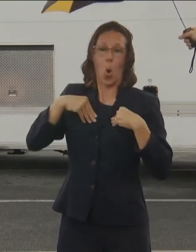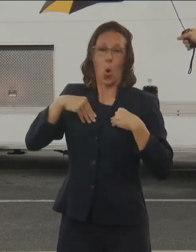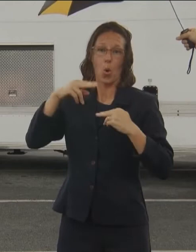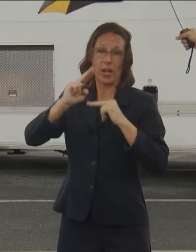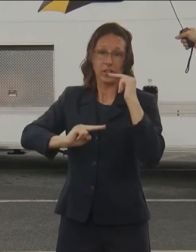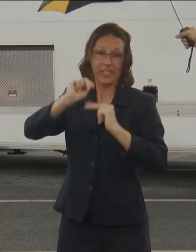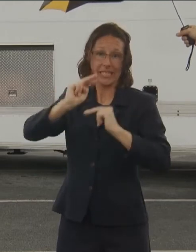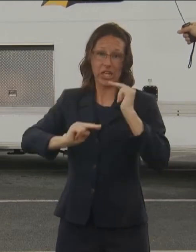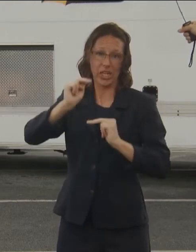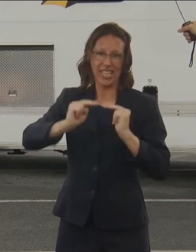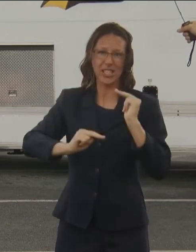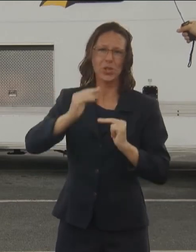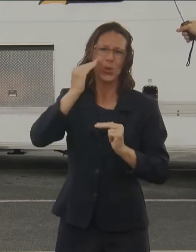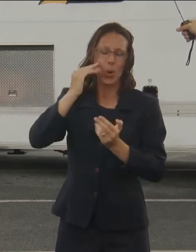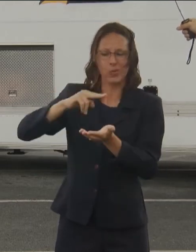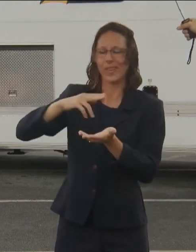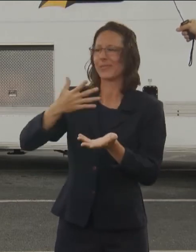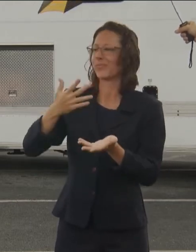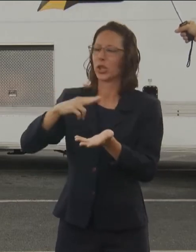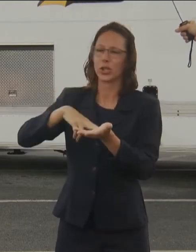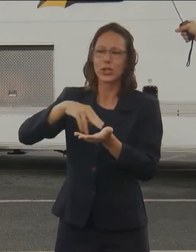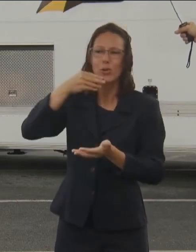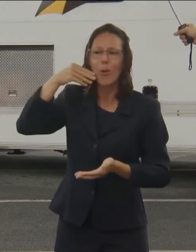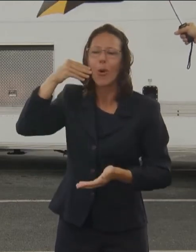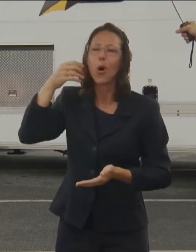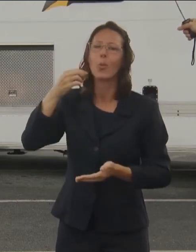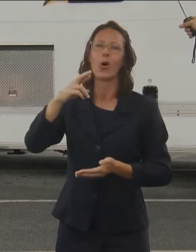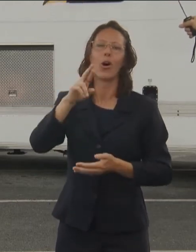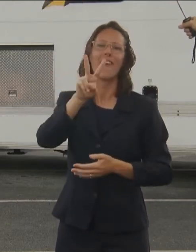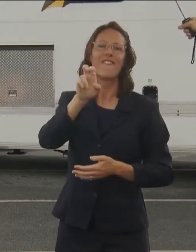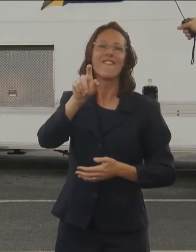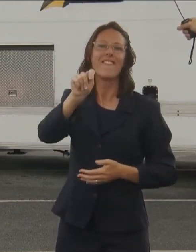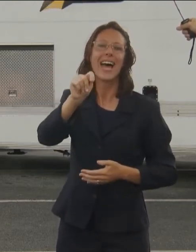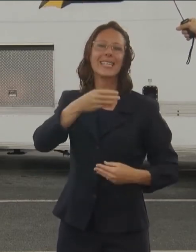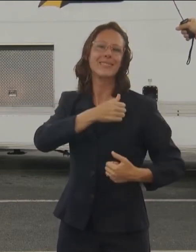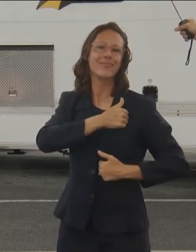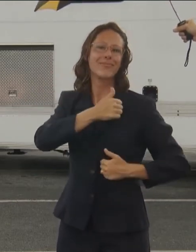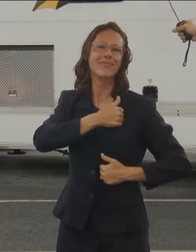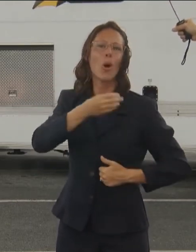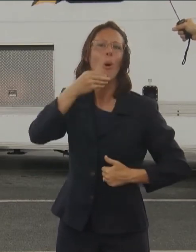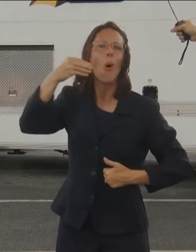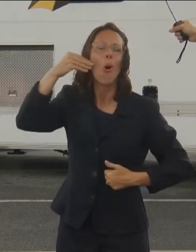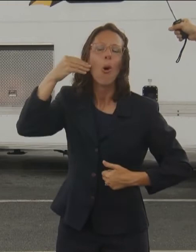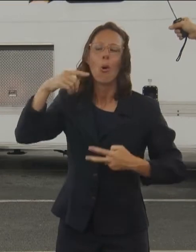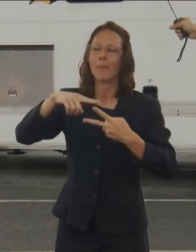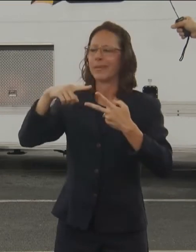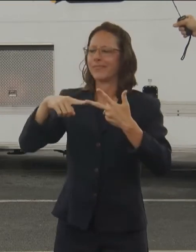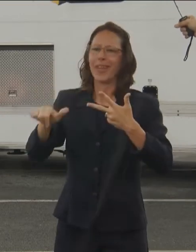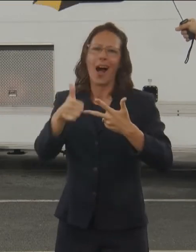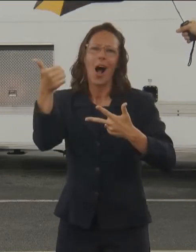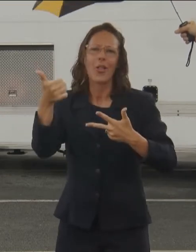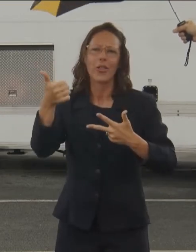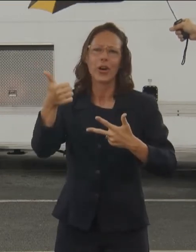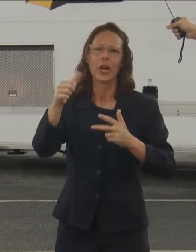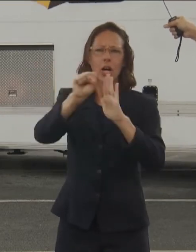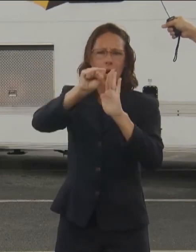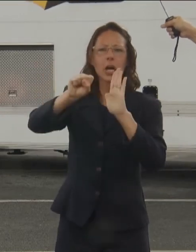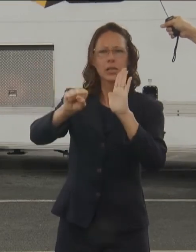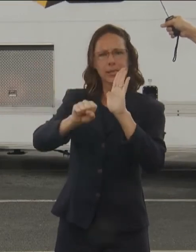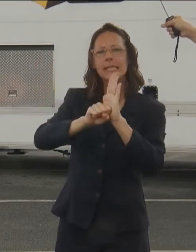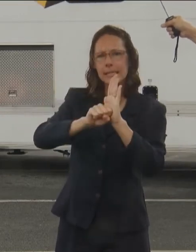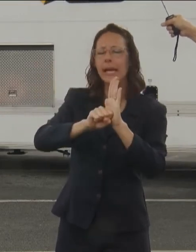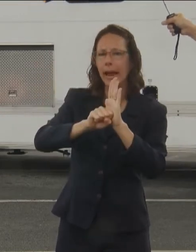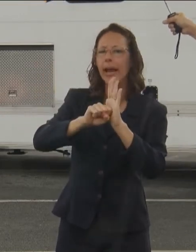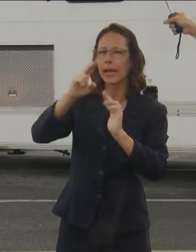care facilities, like the Veterans Homes and there are a bunch of others, that we will be giving